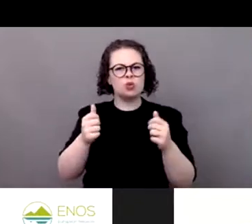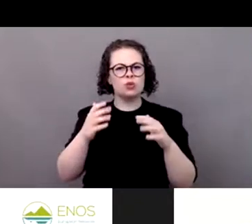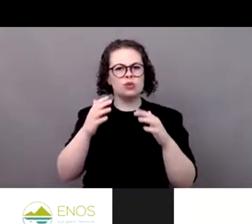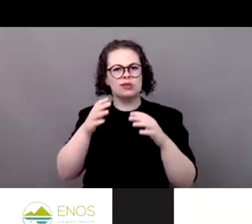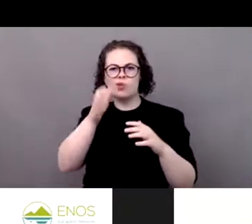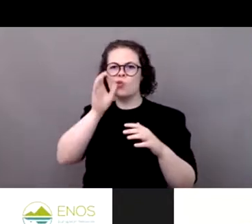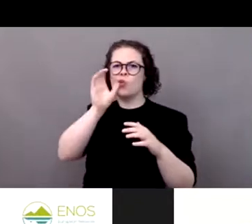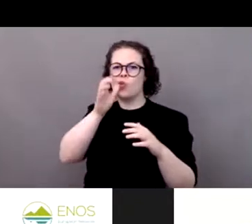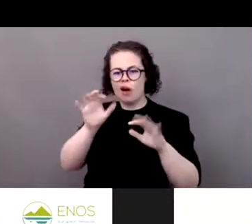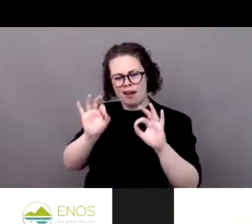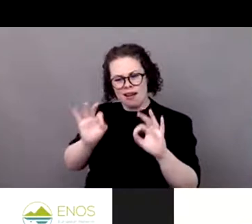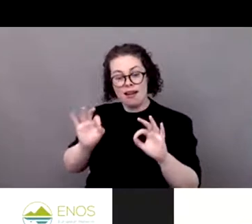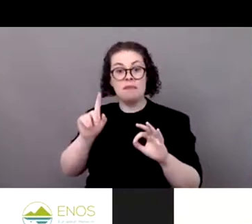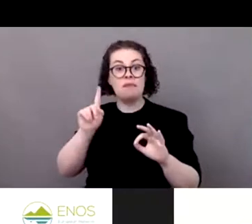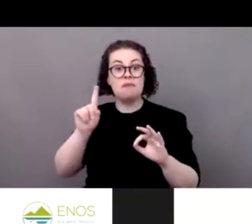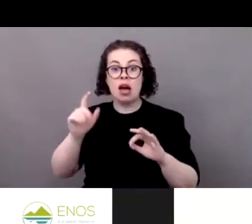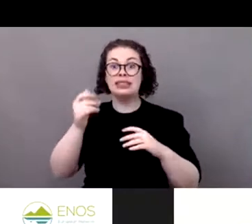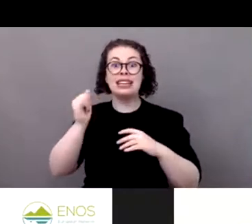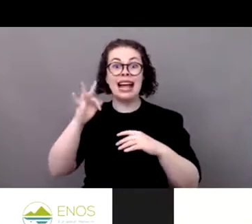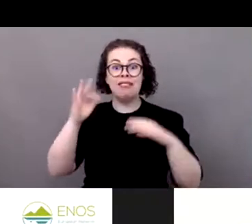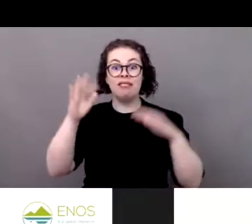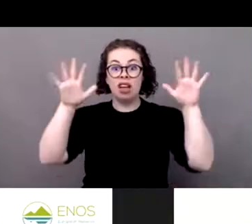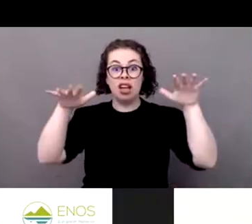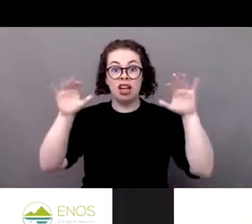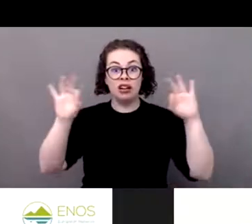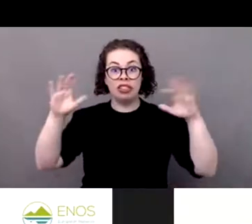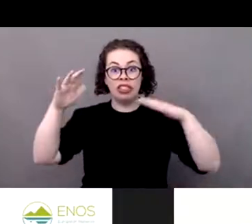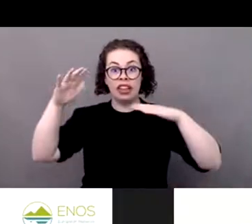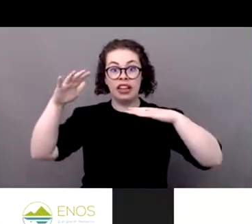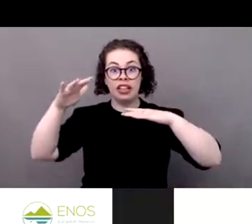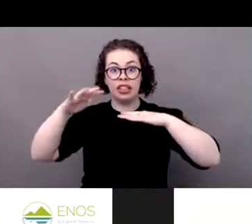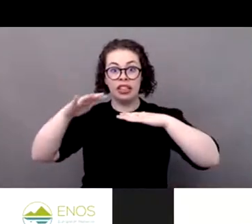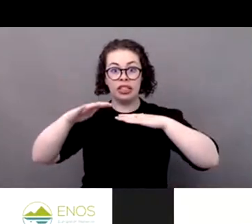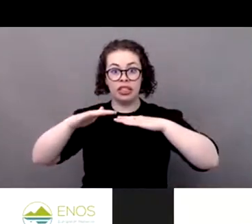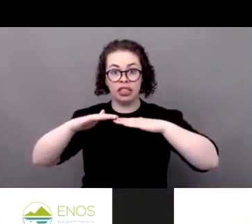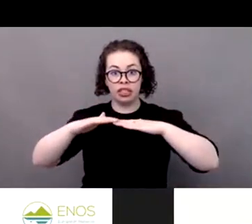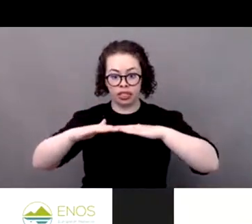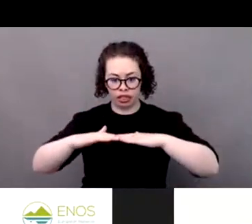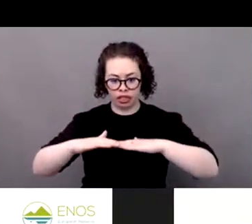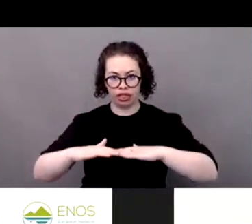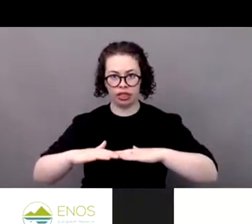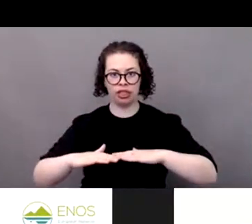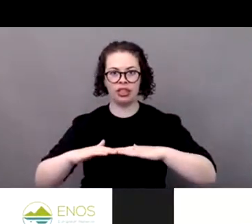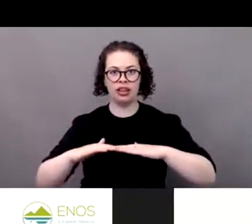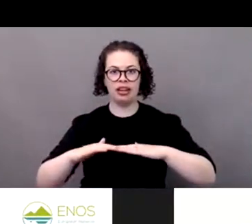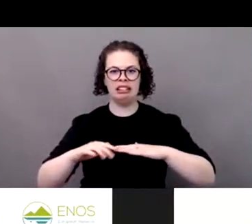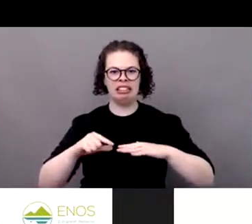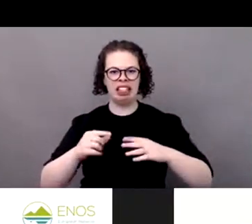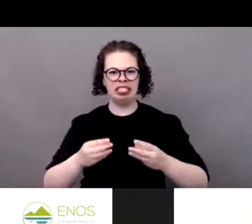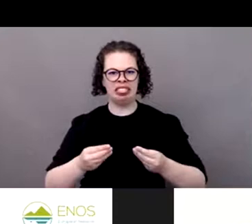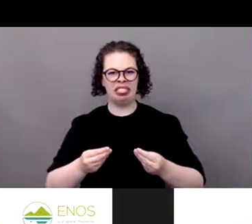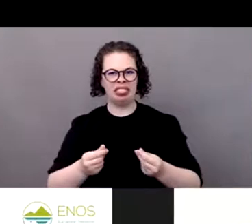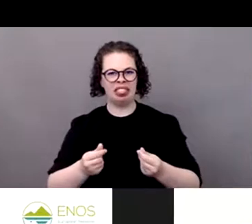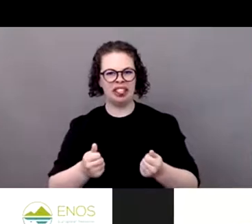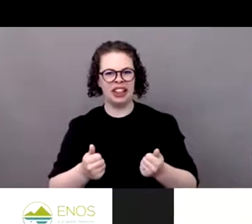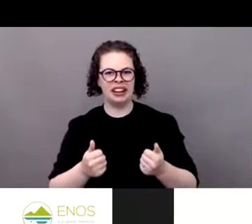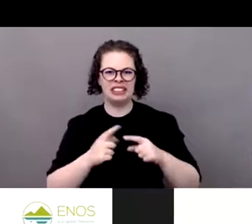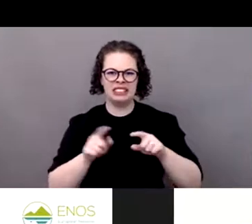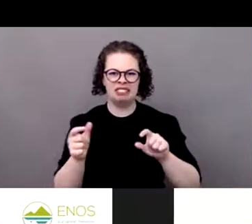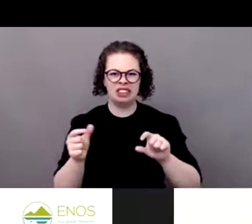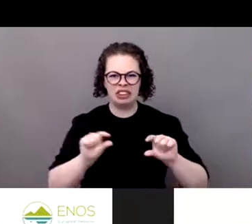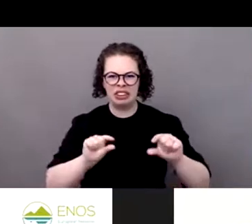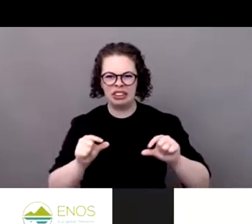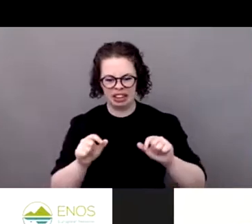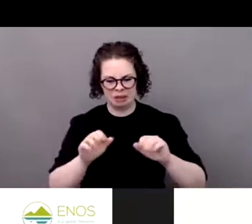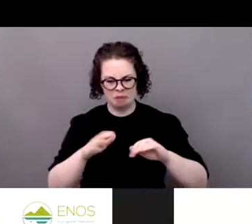also why Surf Rider porte a manifesto that some are co-signataires today and who has a